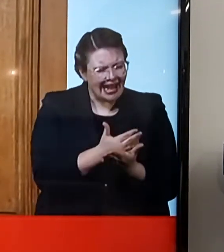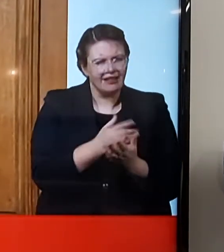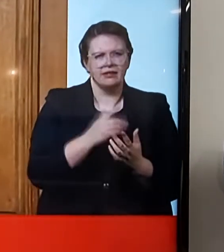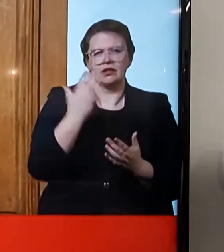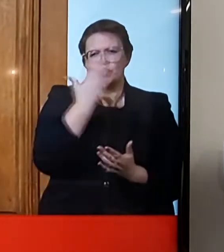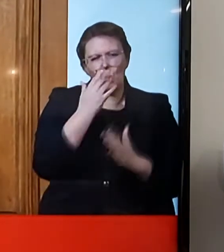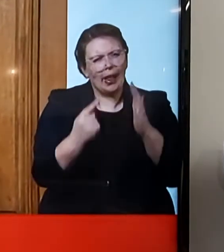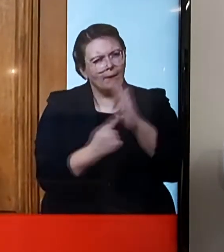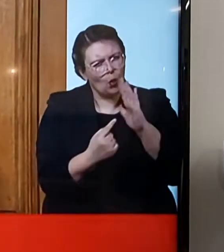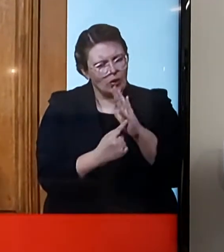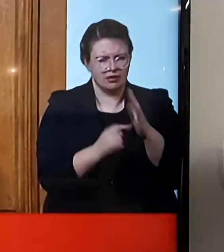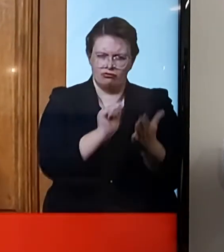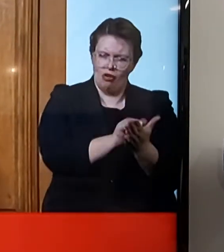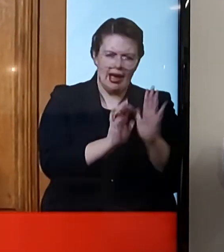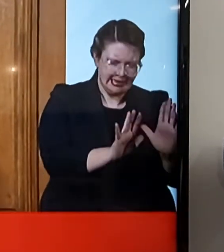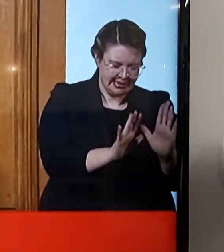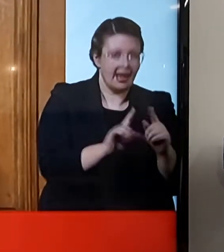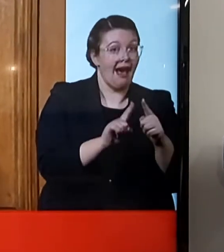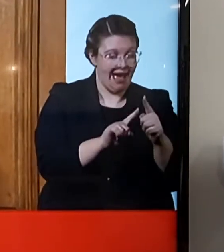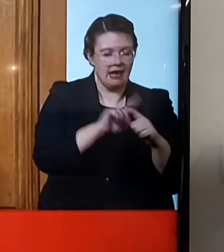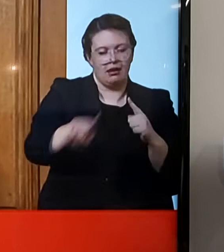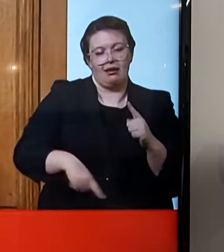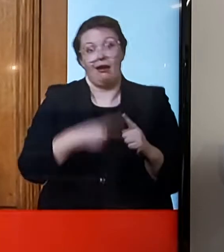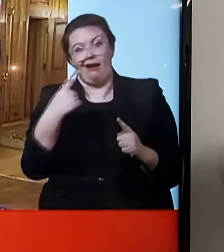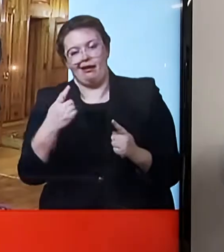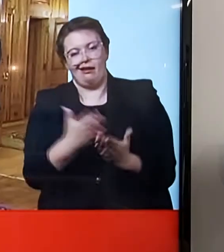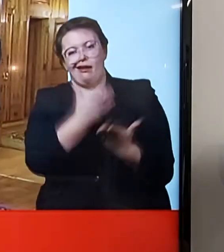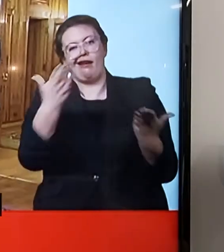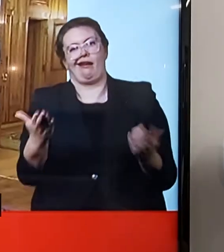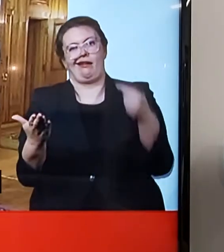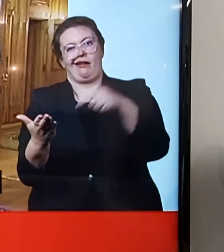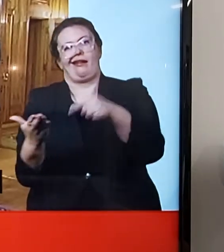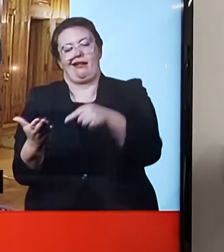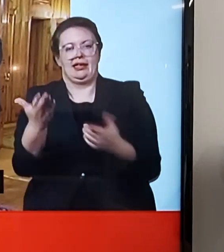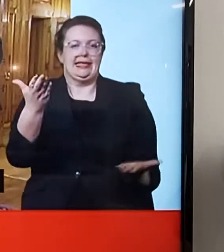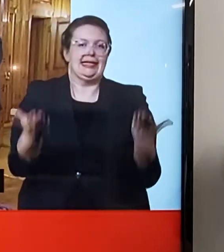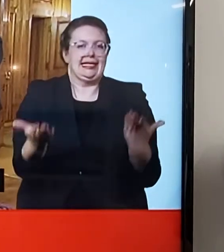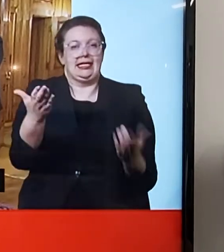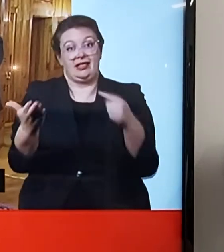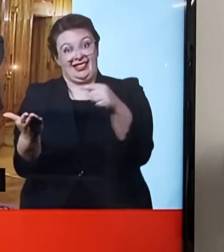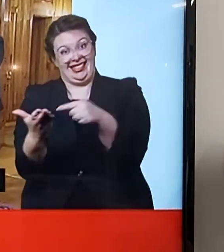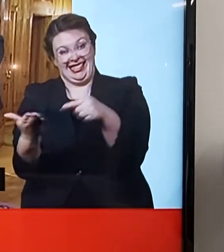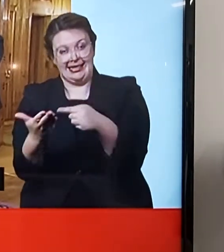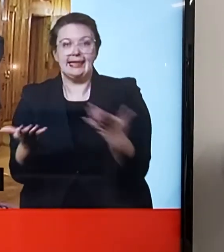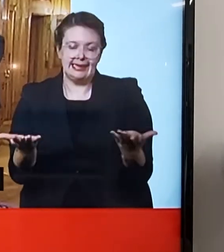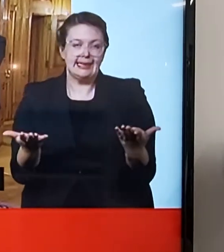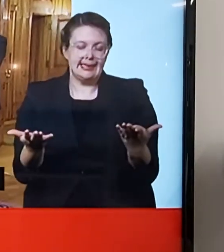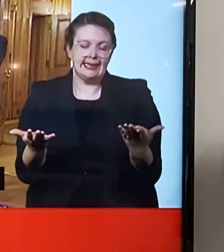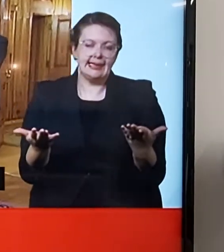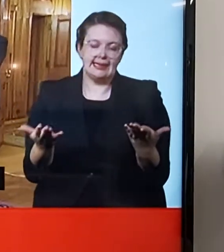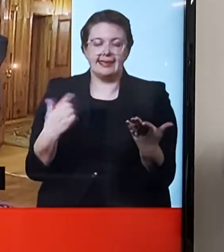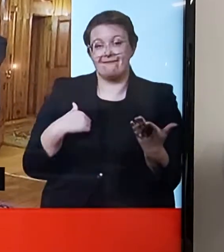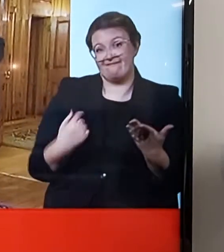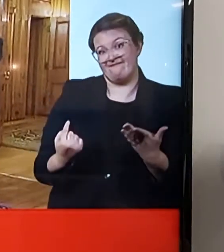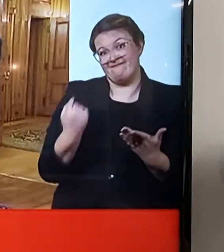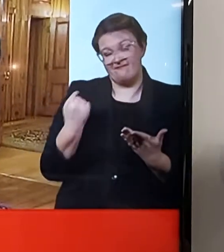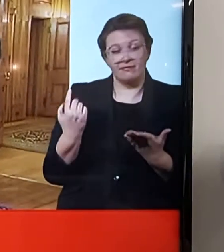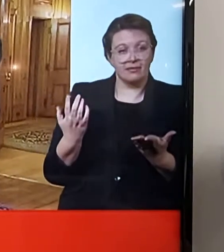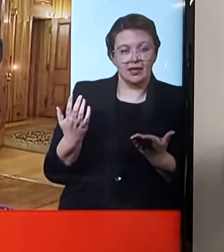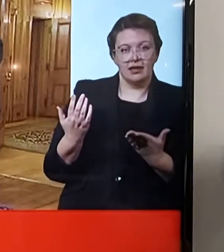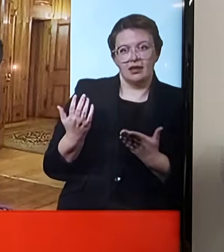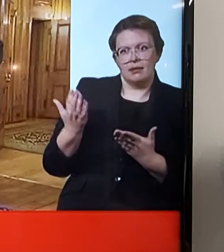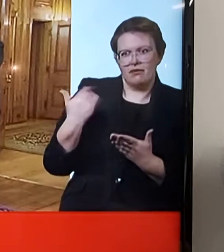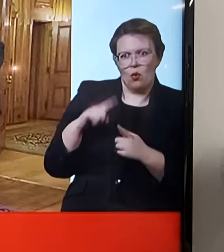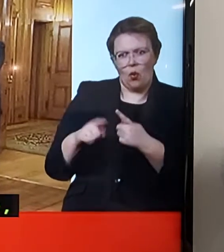right. On the other side, and this is also not prescuted actually, is that we were managing to